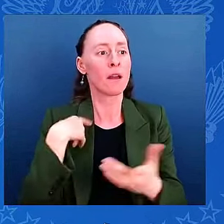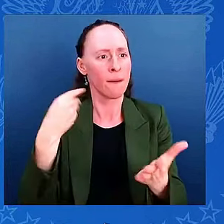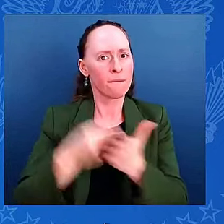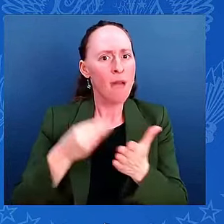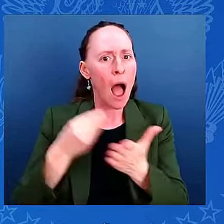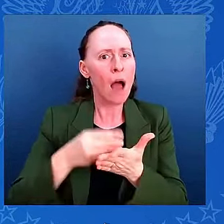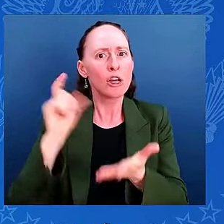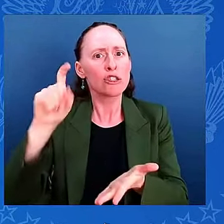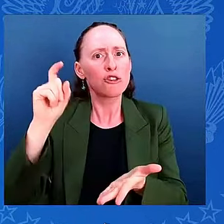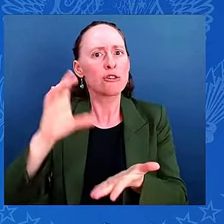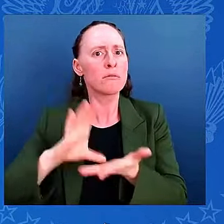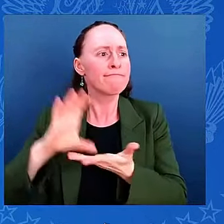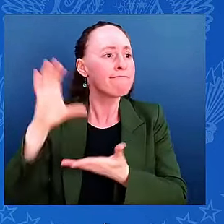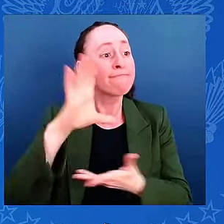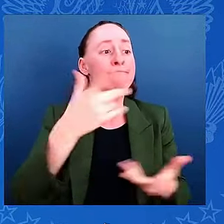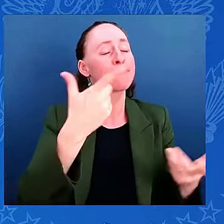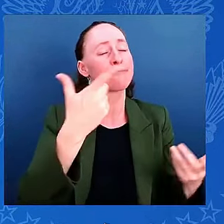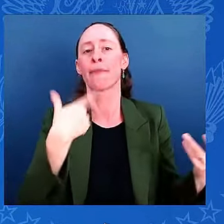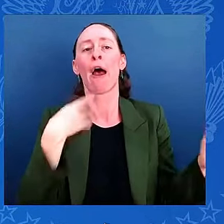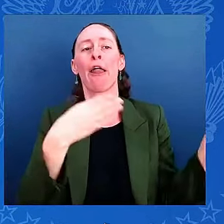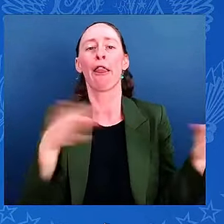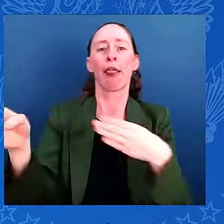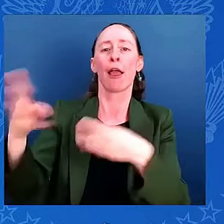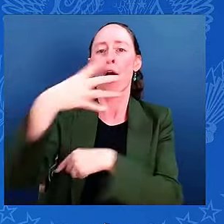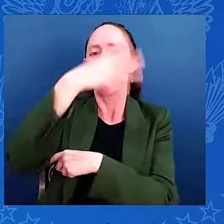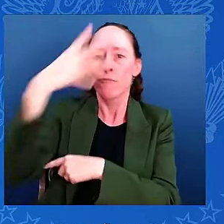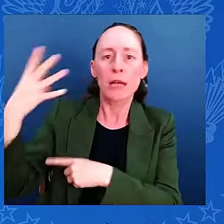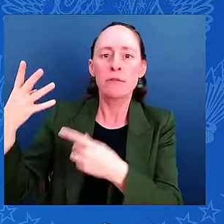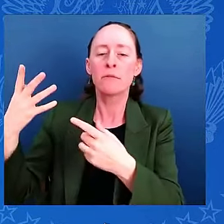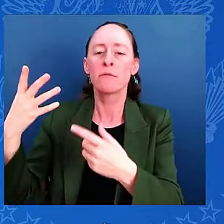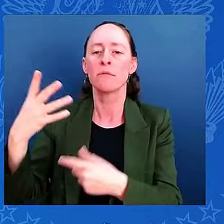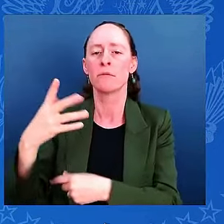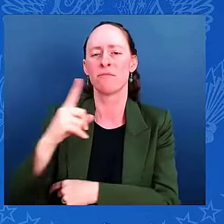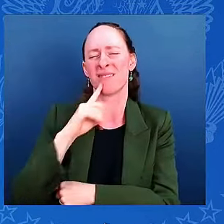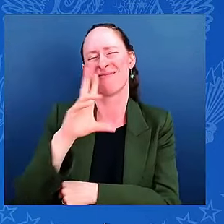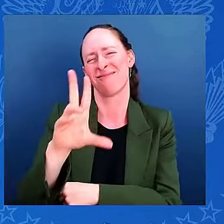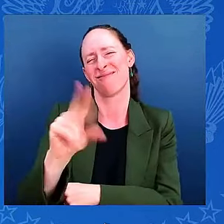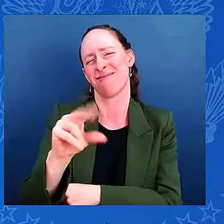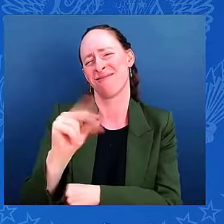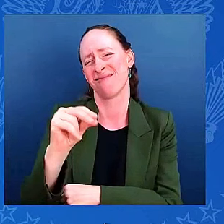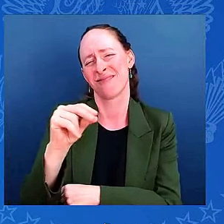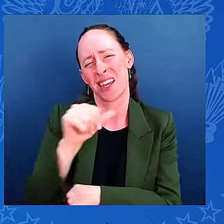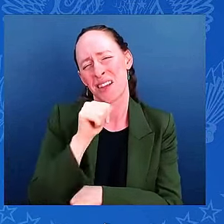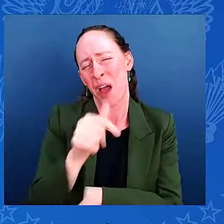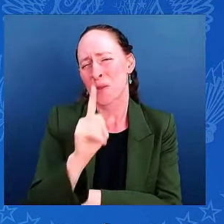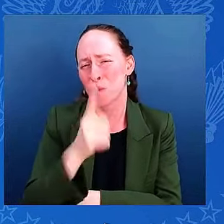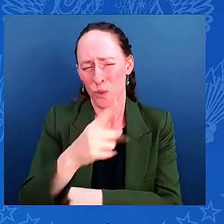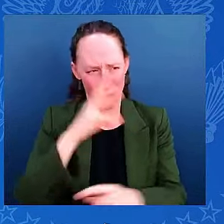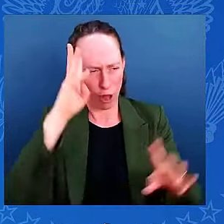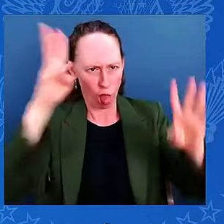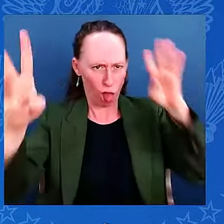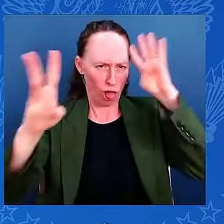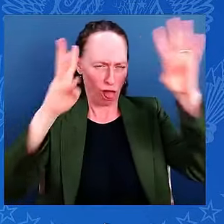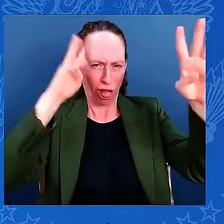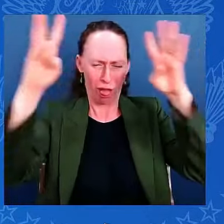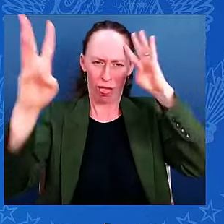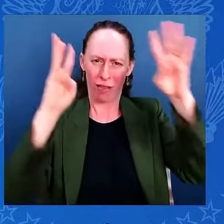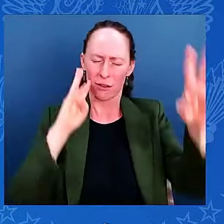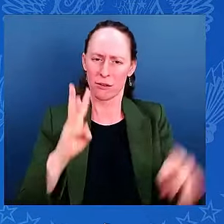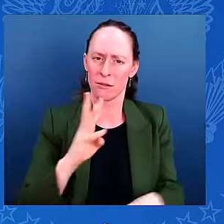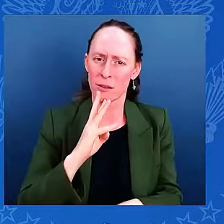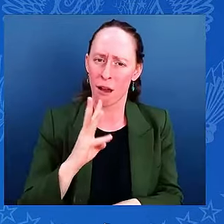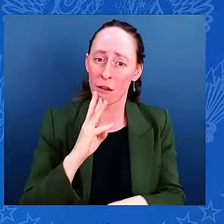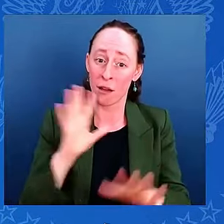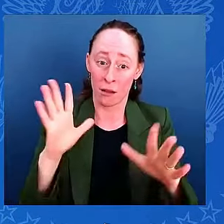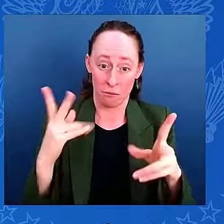Stop it. It's outrageous. It's just not true. Now, the claims are getting even more bizarre. Marjorie Taylor Greene,